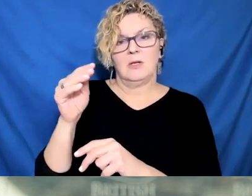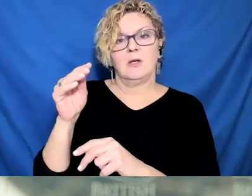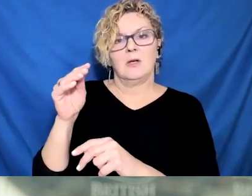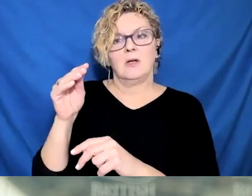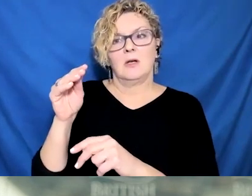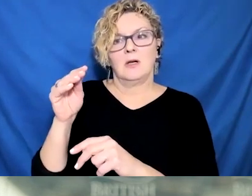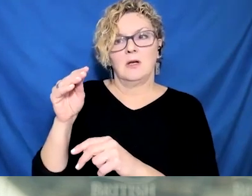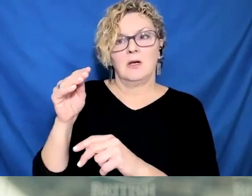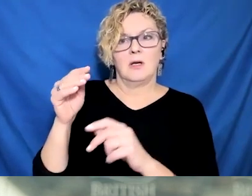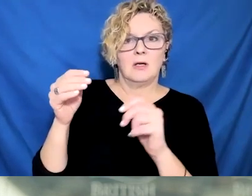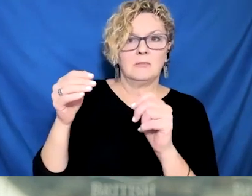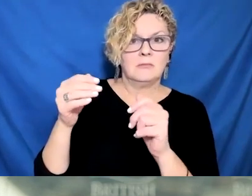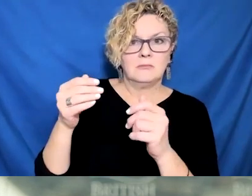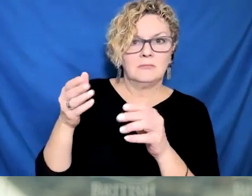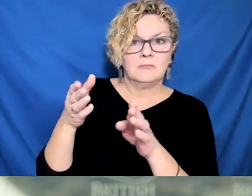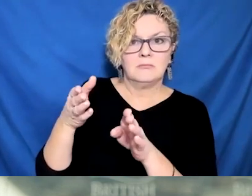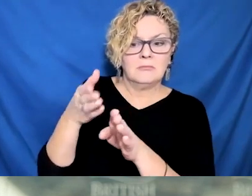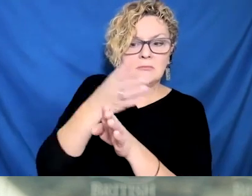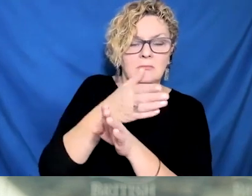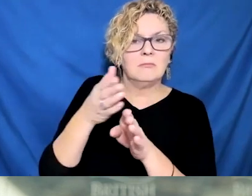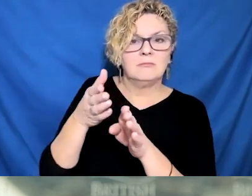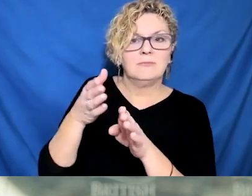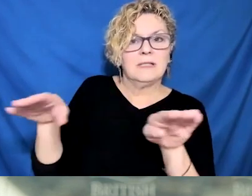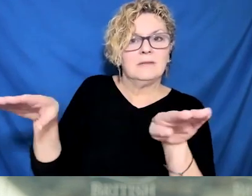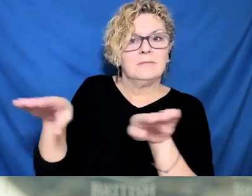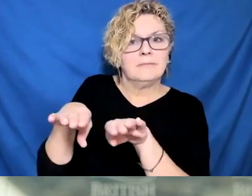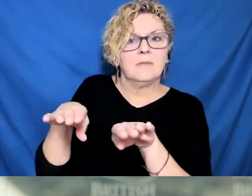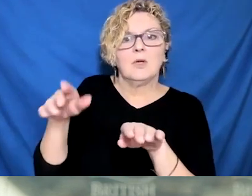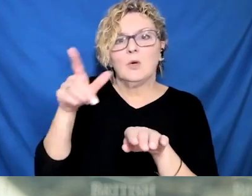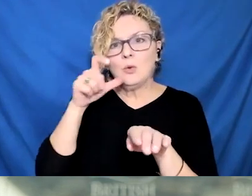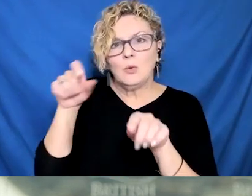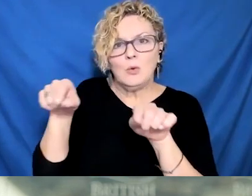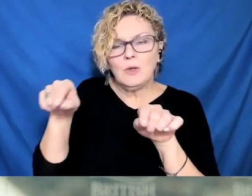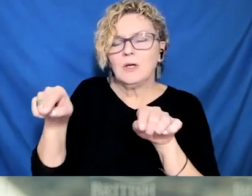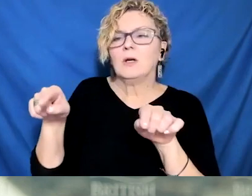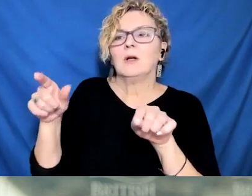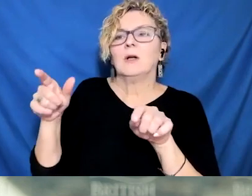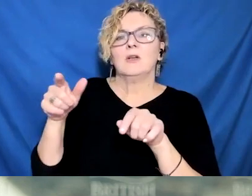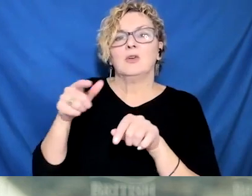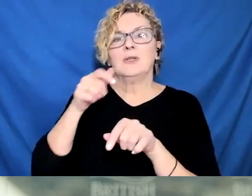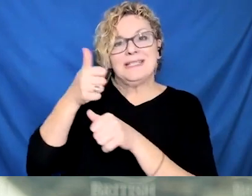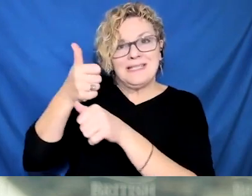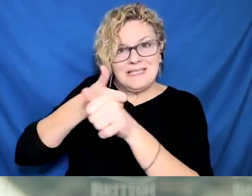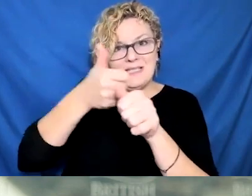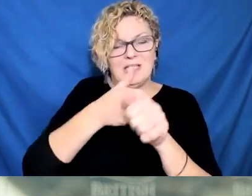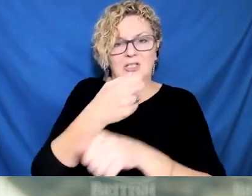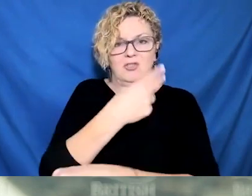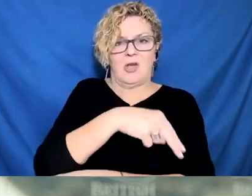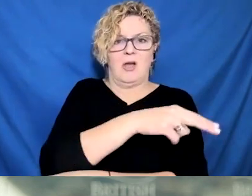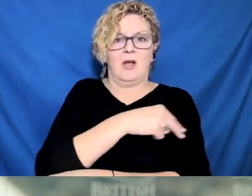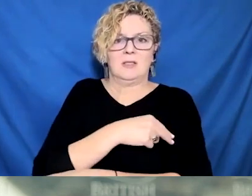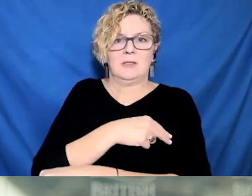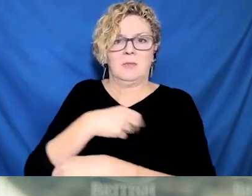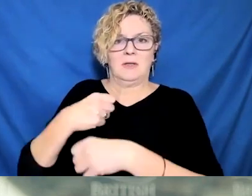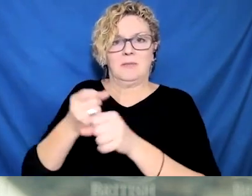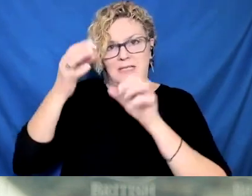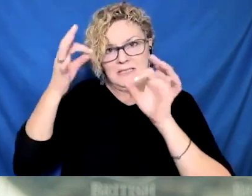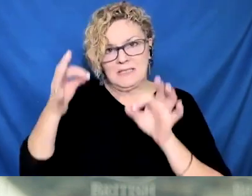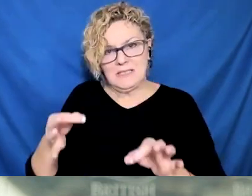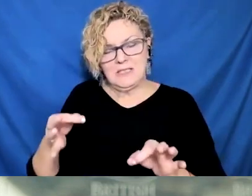the space you have and ensure that infection control stays high. And that's what our teams are doing in hospitals across BC.